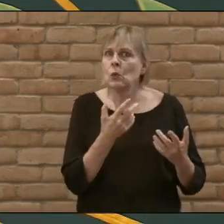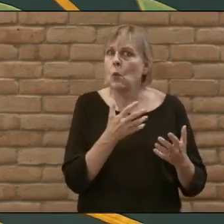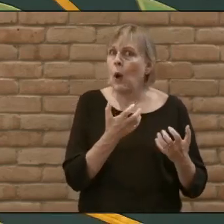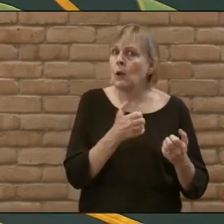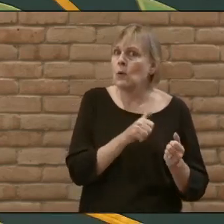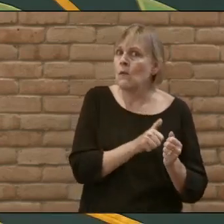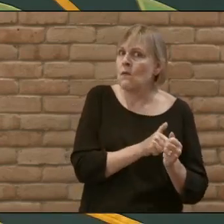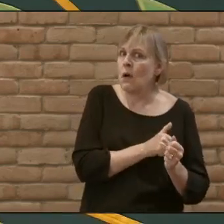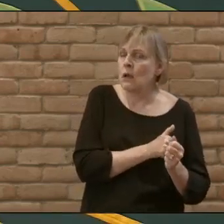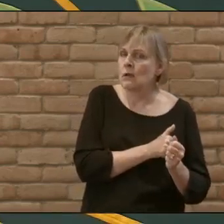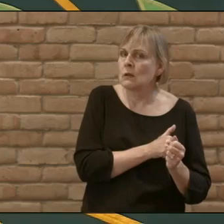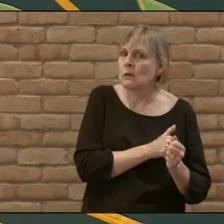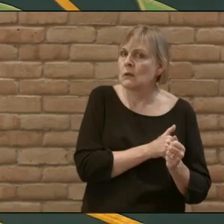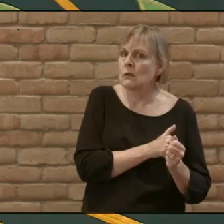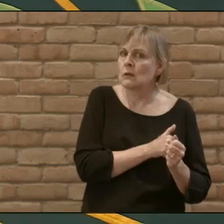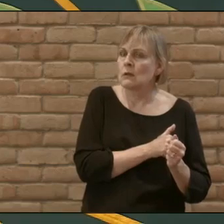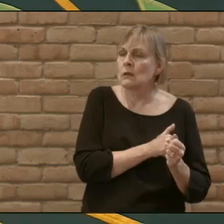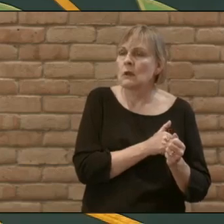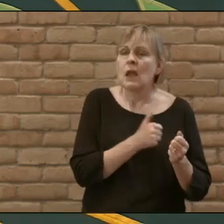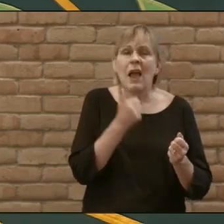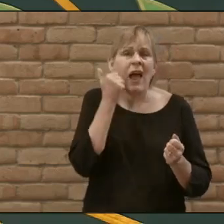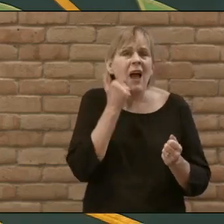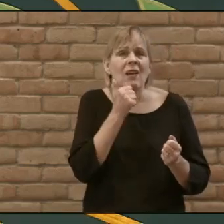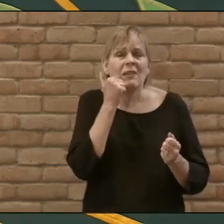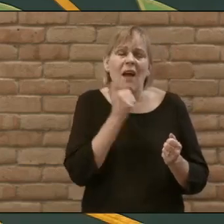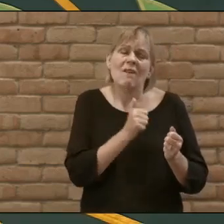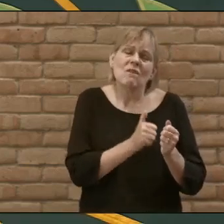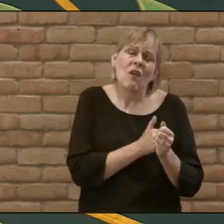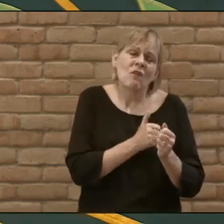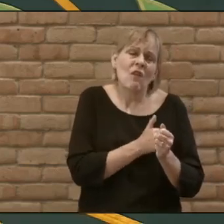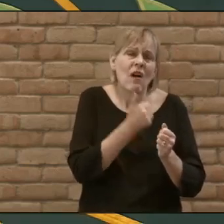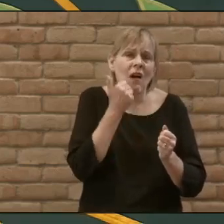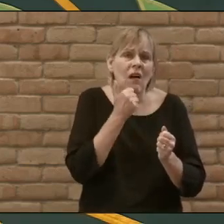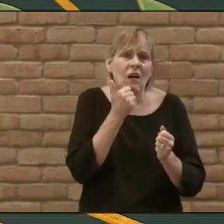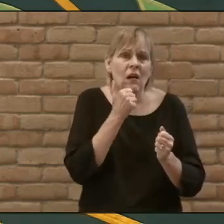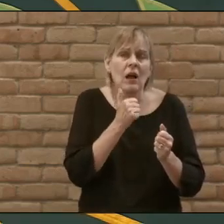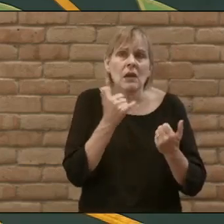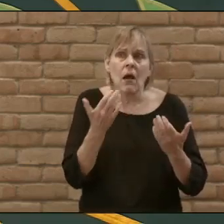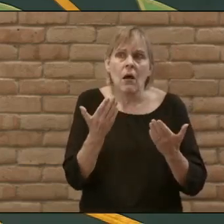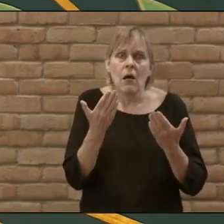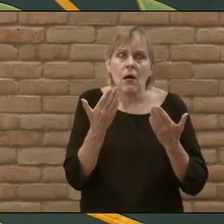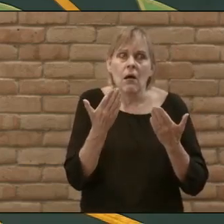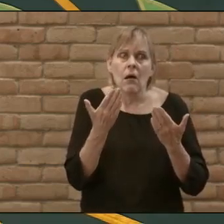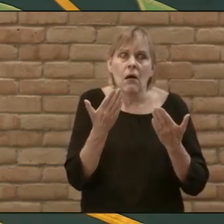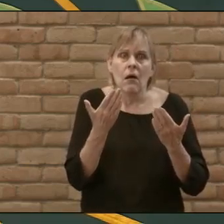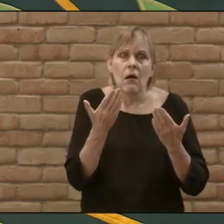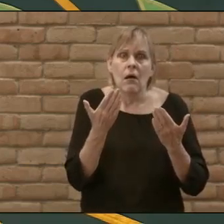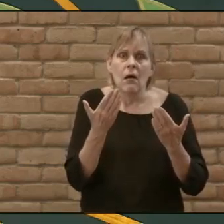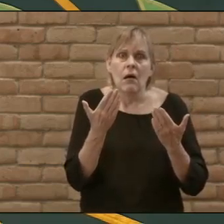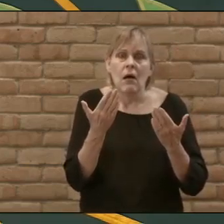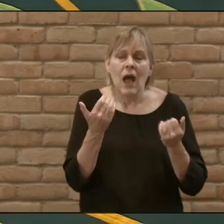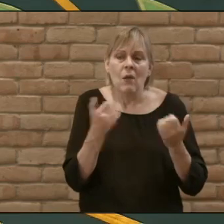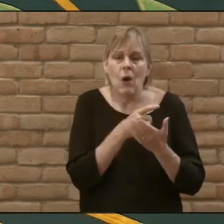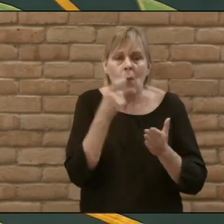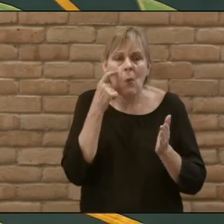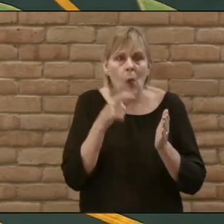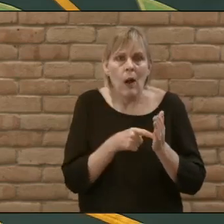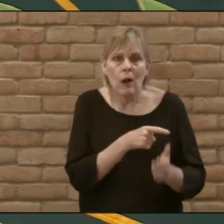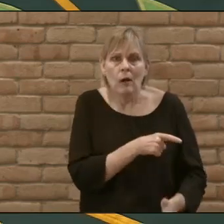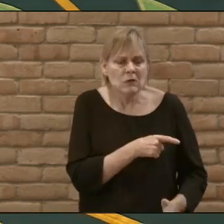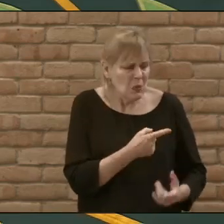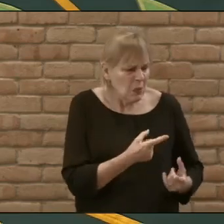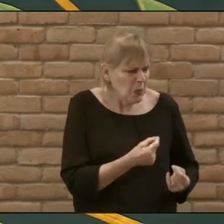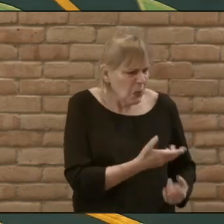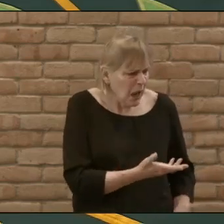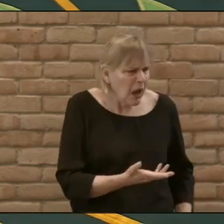she spent her life every day trying to avoid was now staring her in the face because everybody knew everybody recognized her what are you